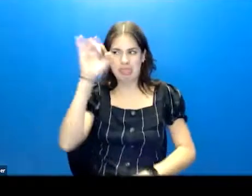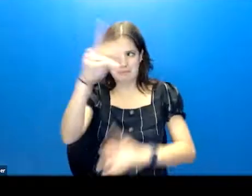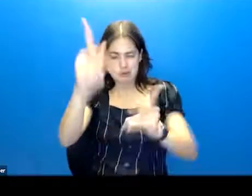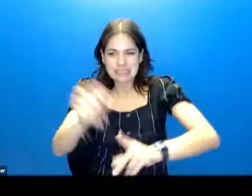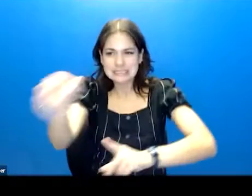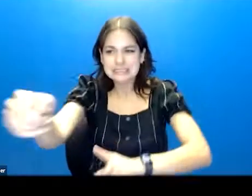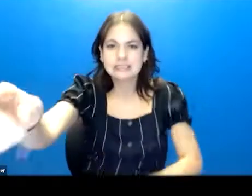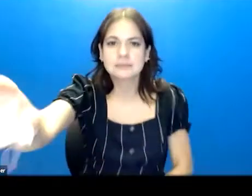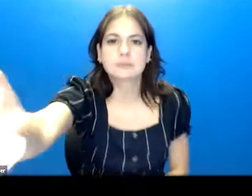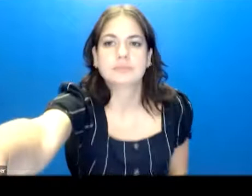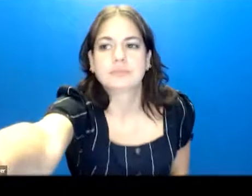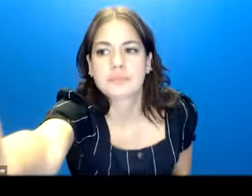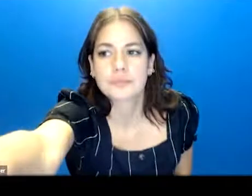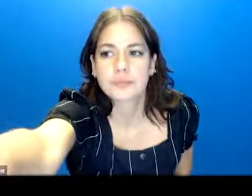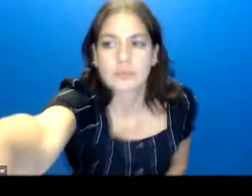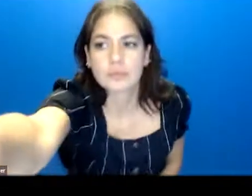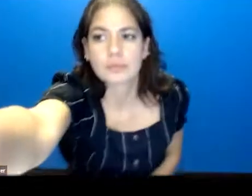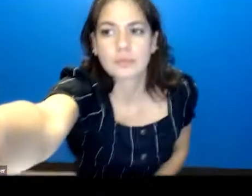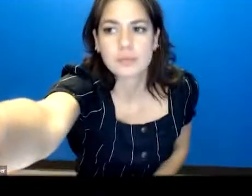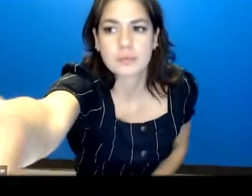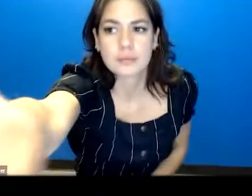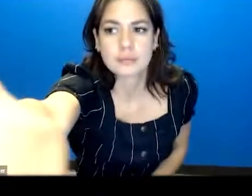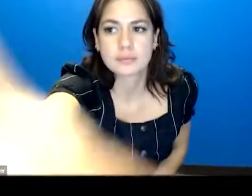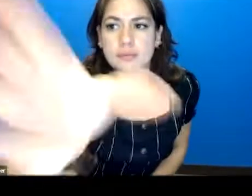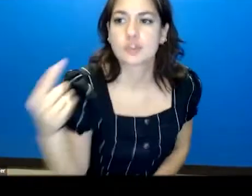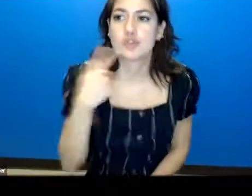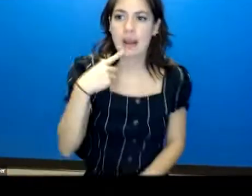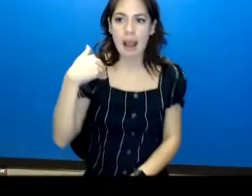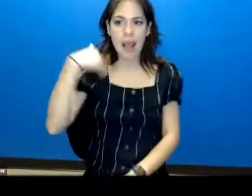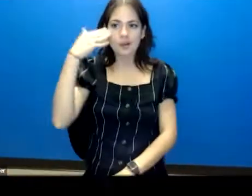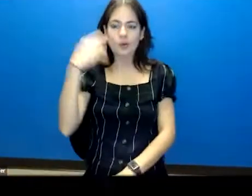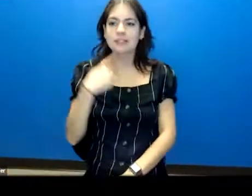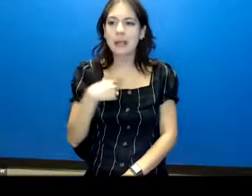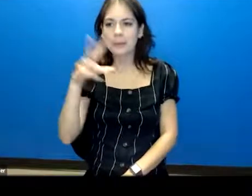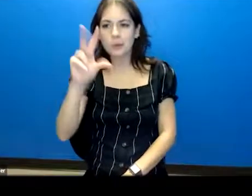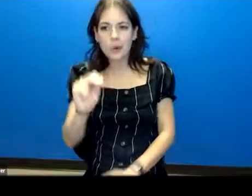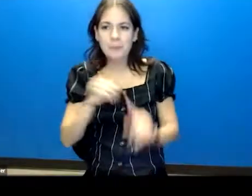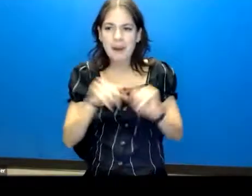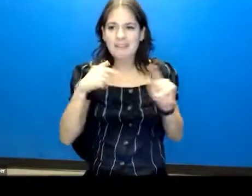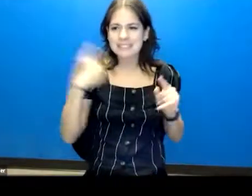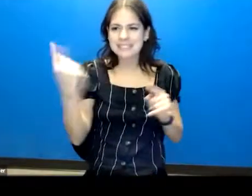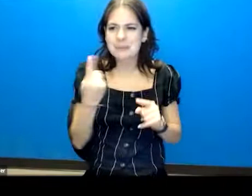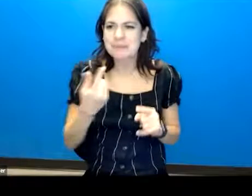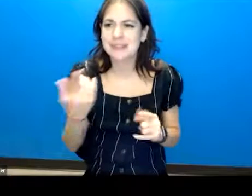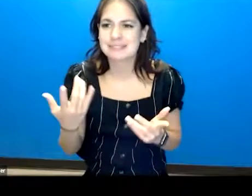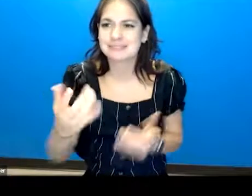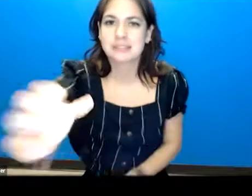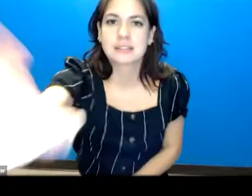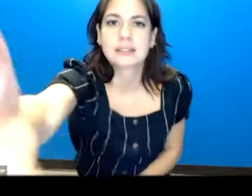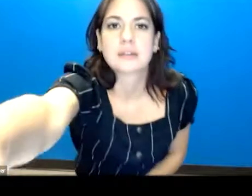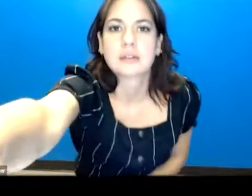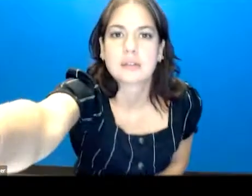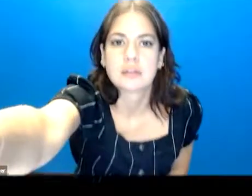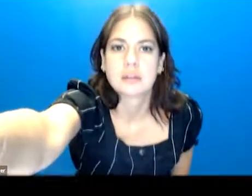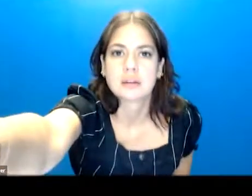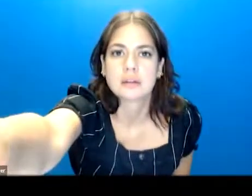better. And you're saying, I know they're saying no. They're saying no, but there's something. And you can't in that